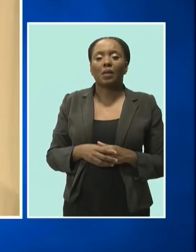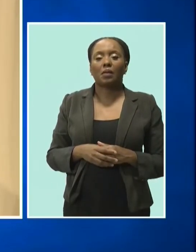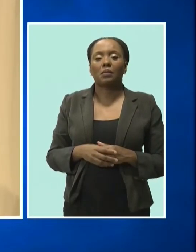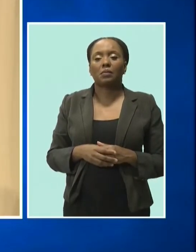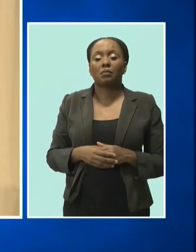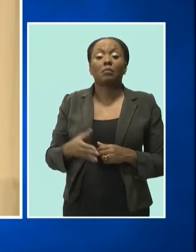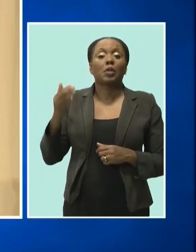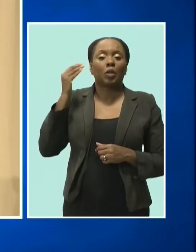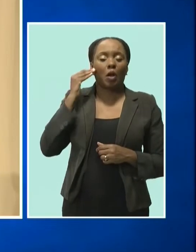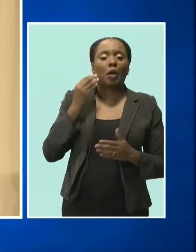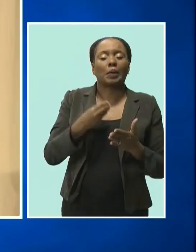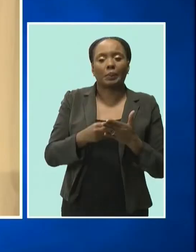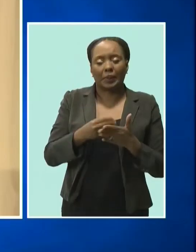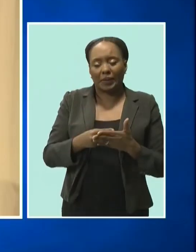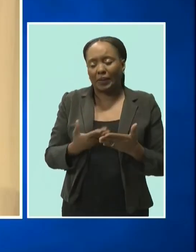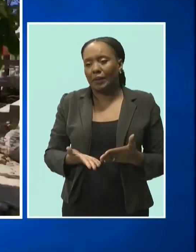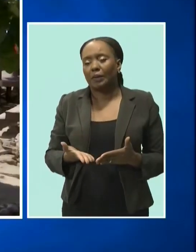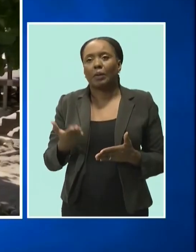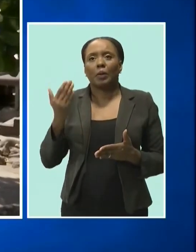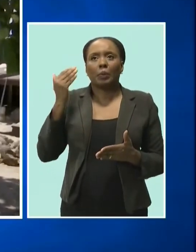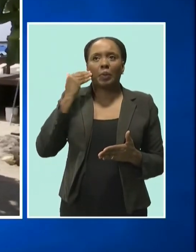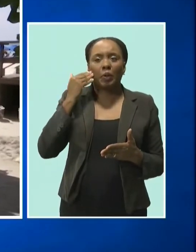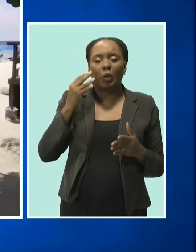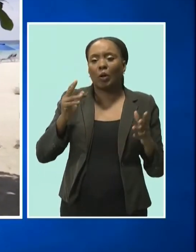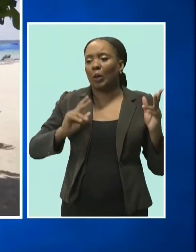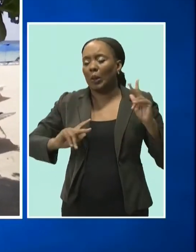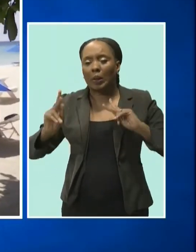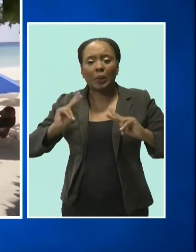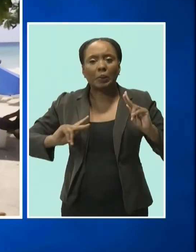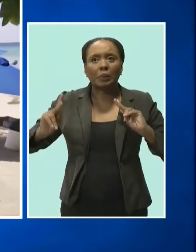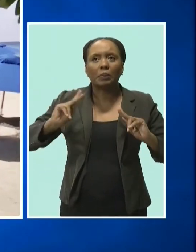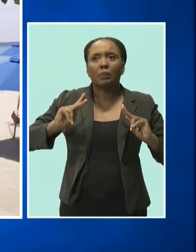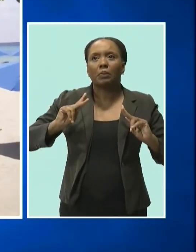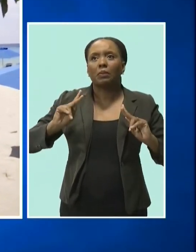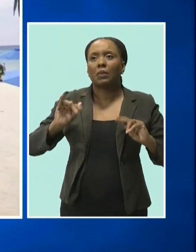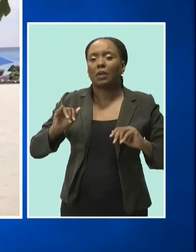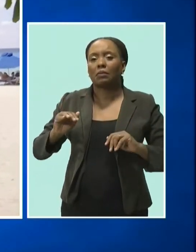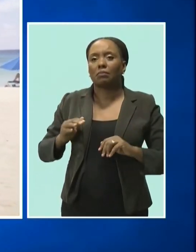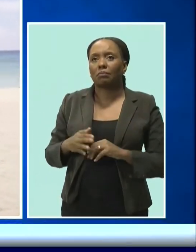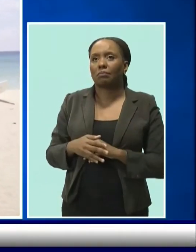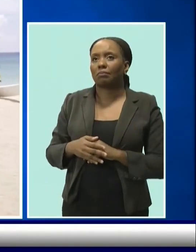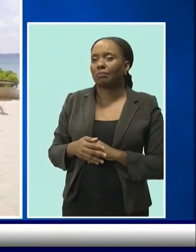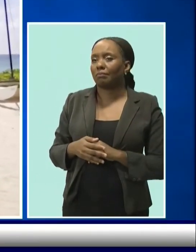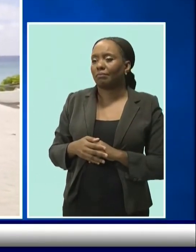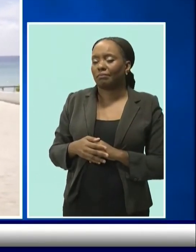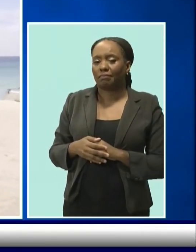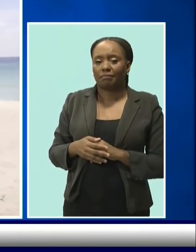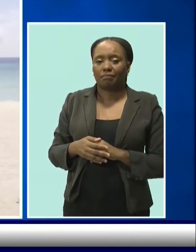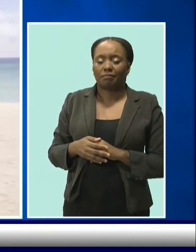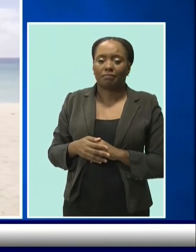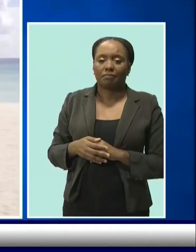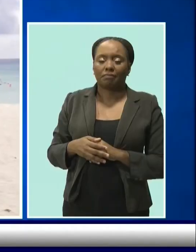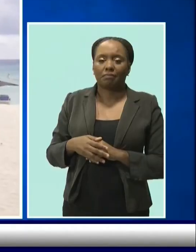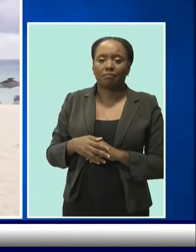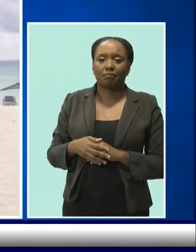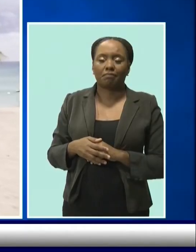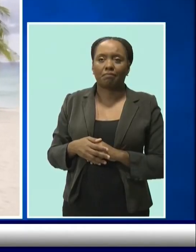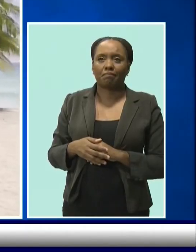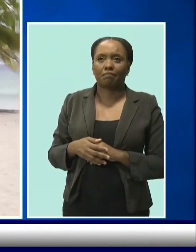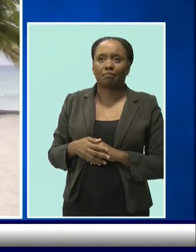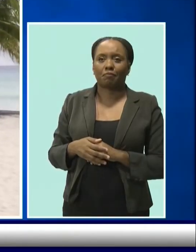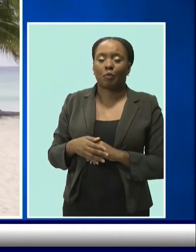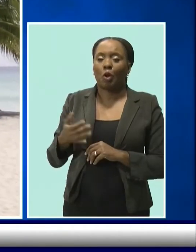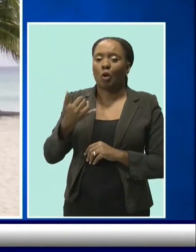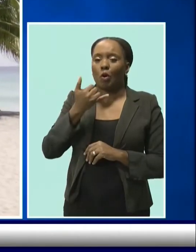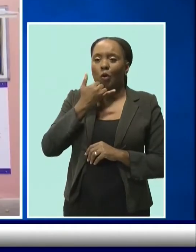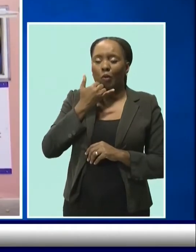financing gap. There's no point everyone pledging. ...on the beach for some watersport operators. That's the word from veteran